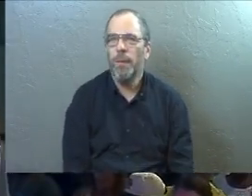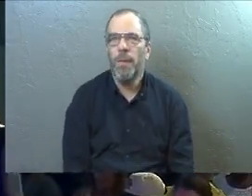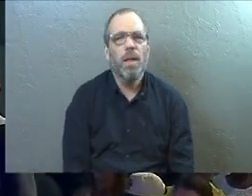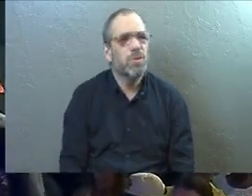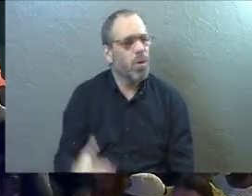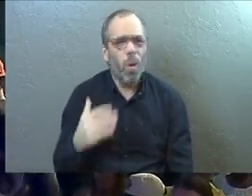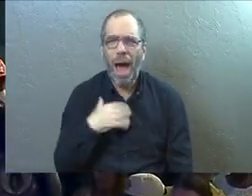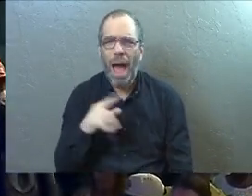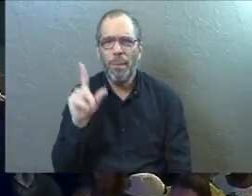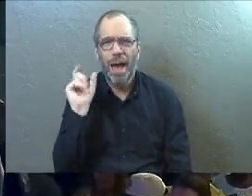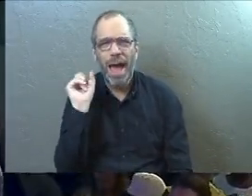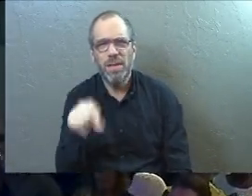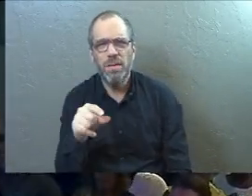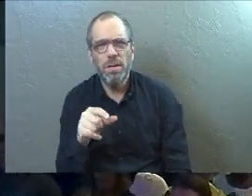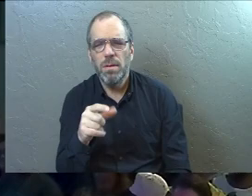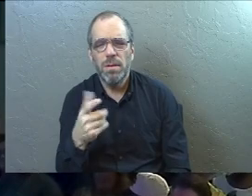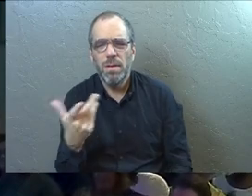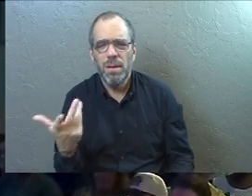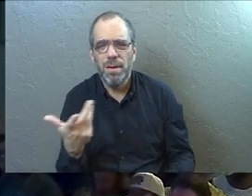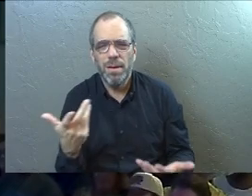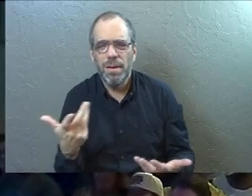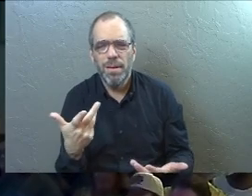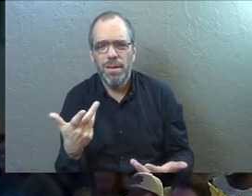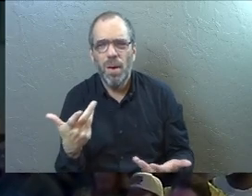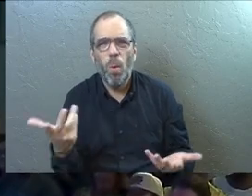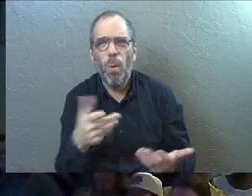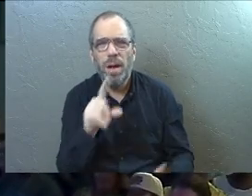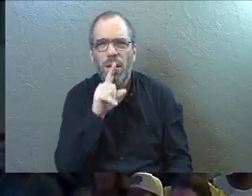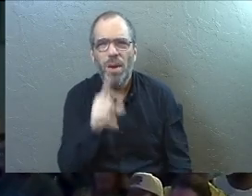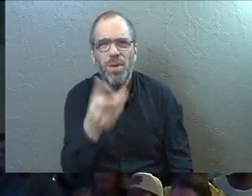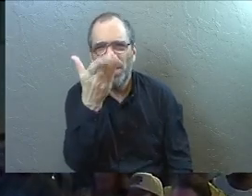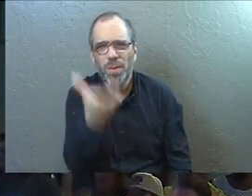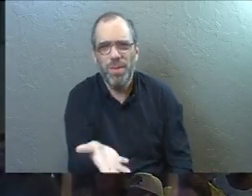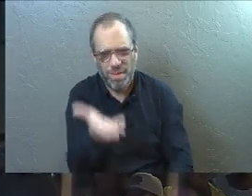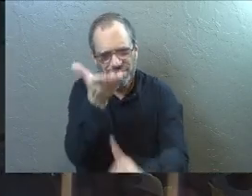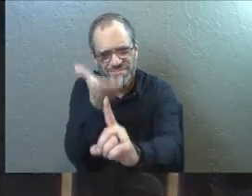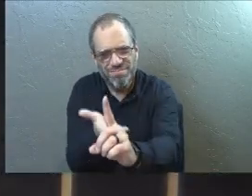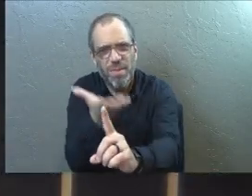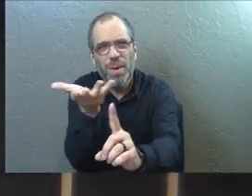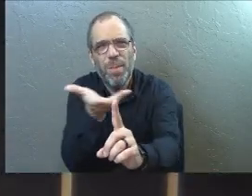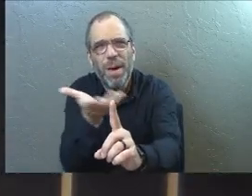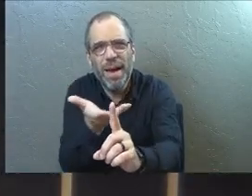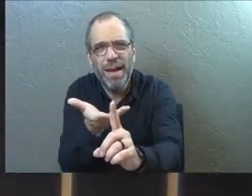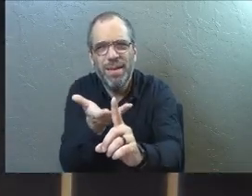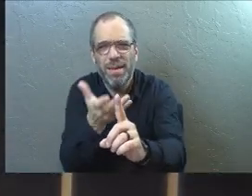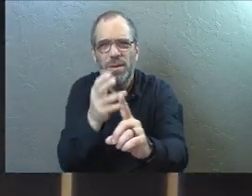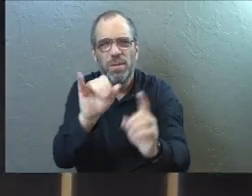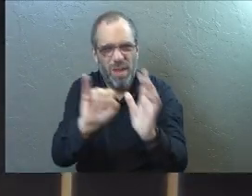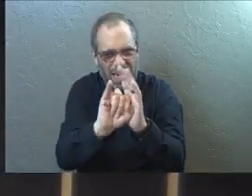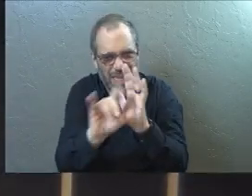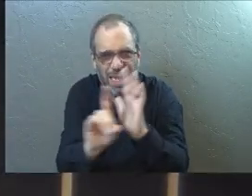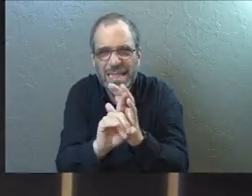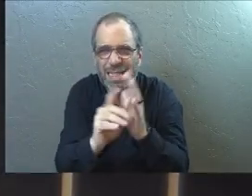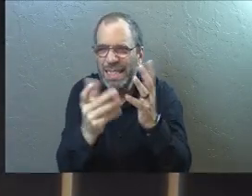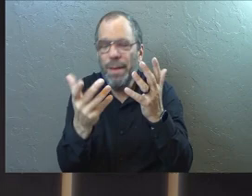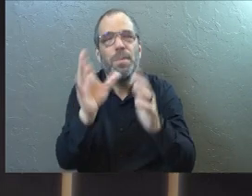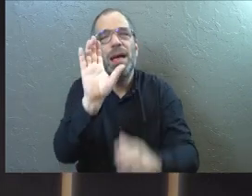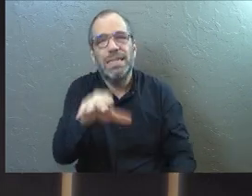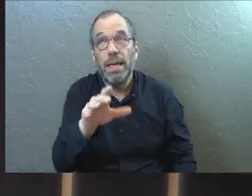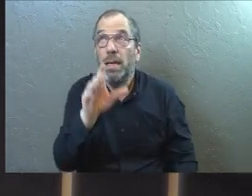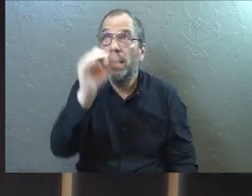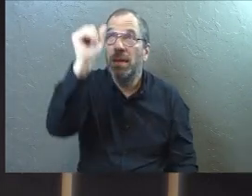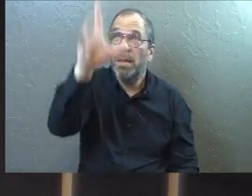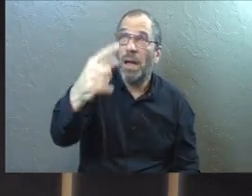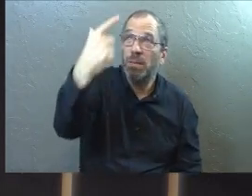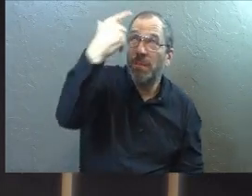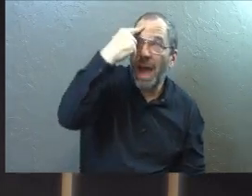The question is, what are you? What's the essence of you? Your identity. See, in